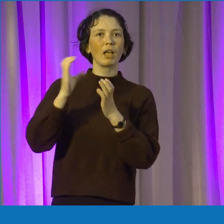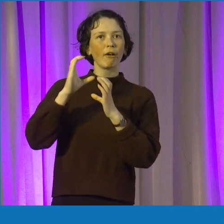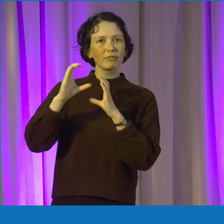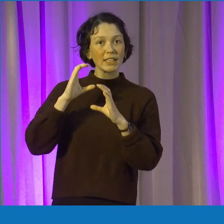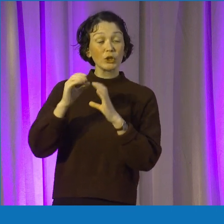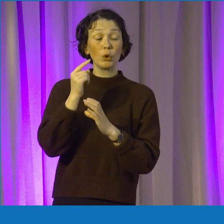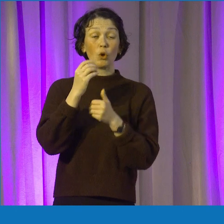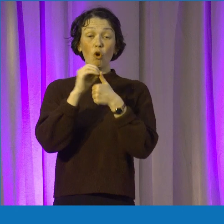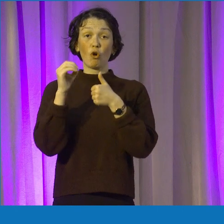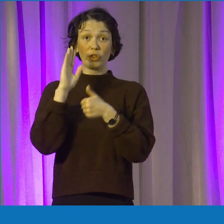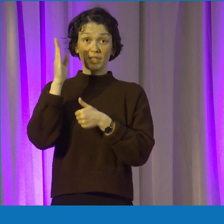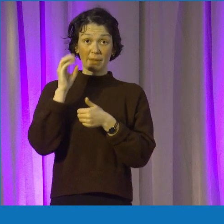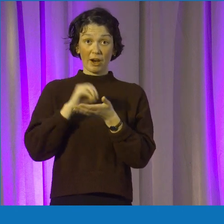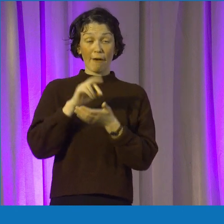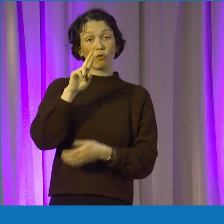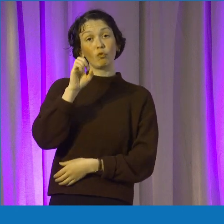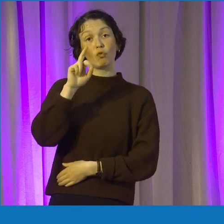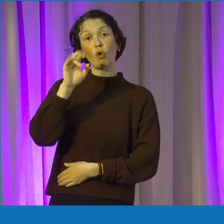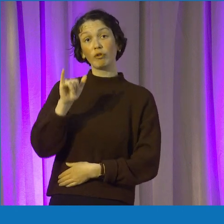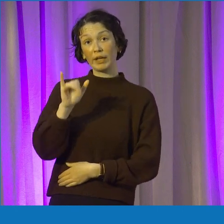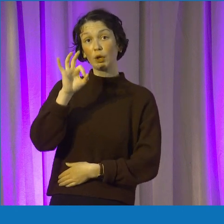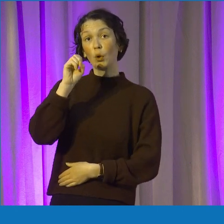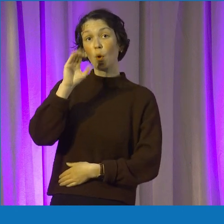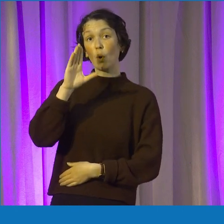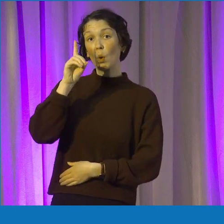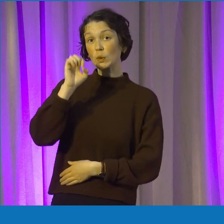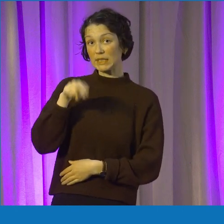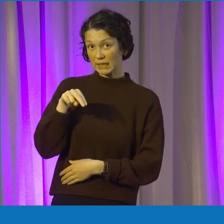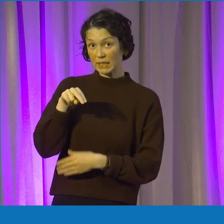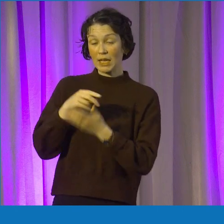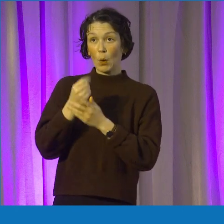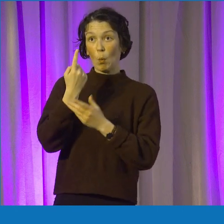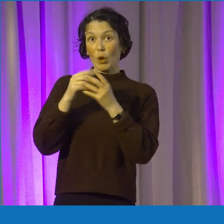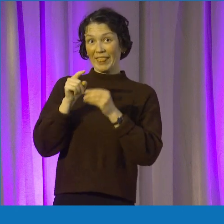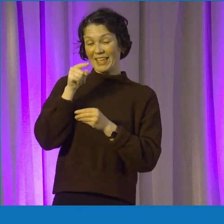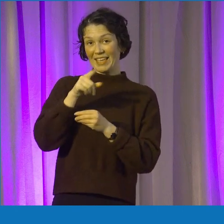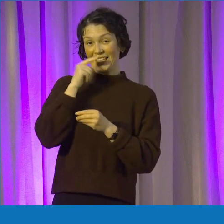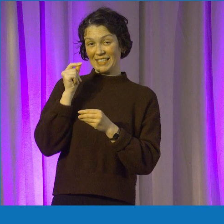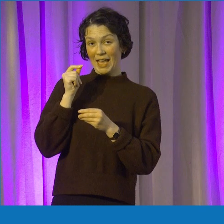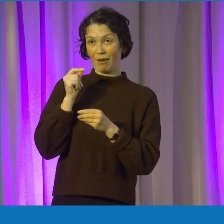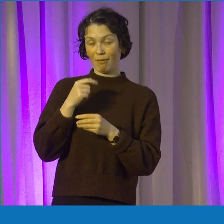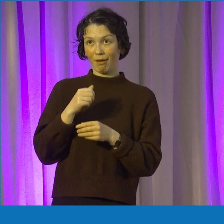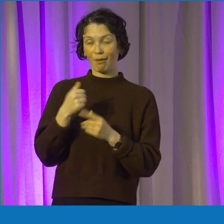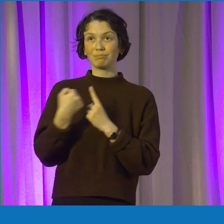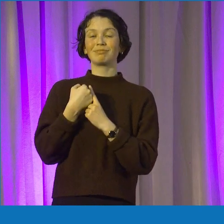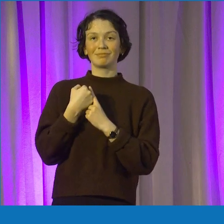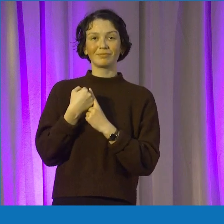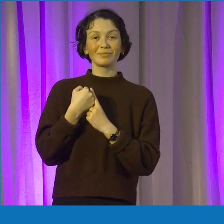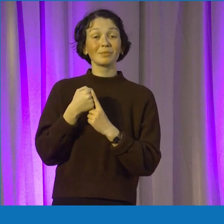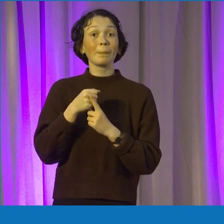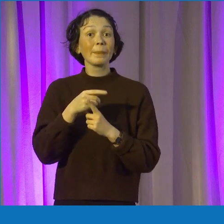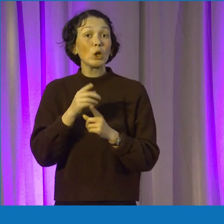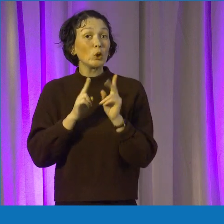before was Rory Golden. And one of the things that he said, which I thought was really powerful was, be kind to those you meet on the way up,